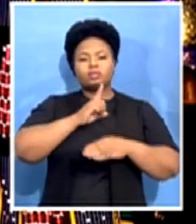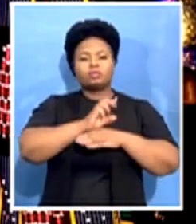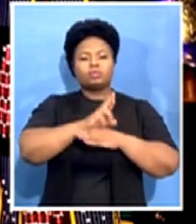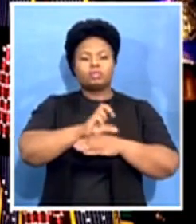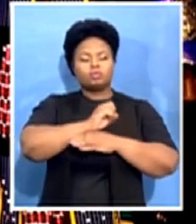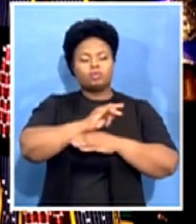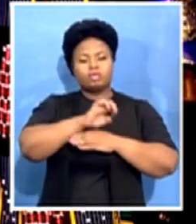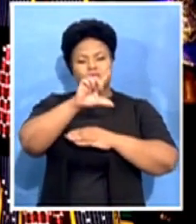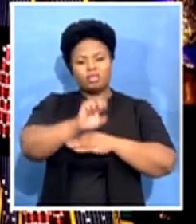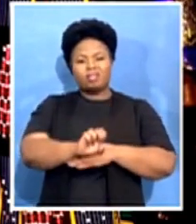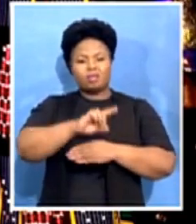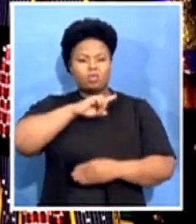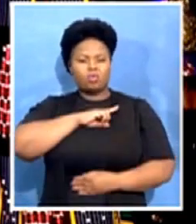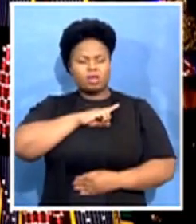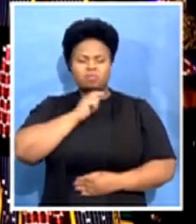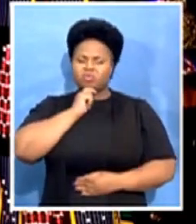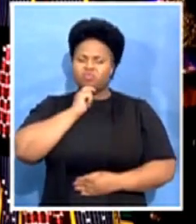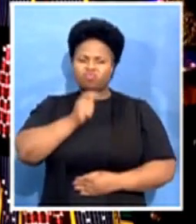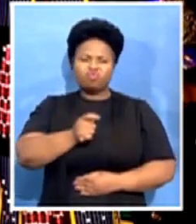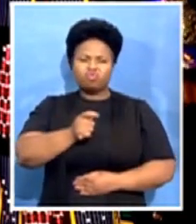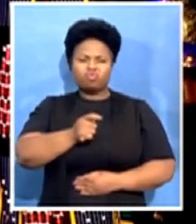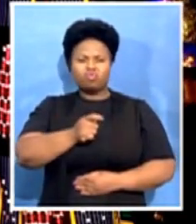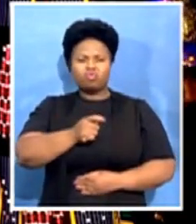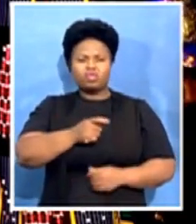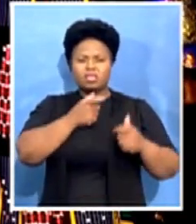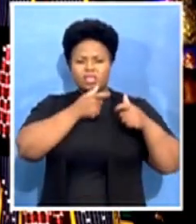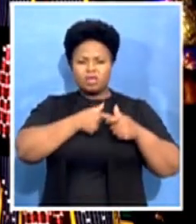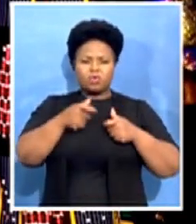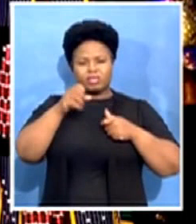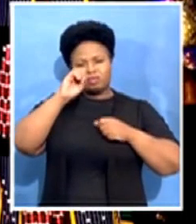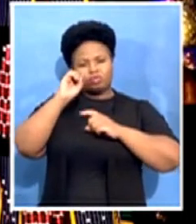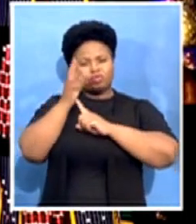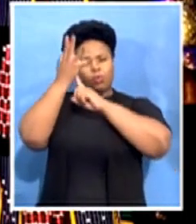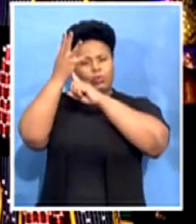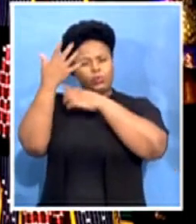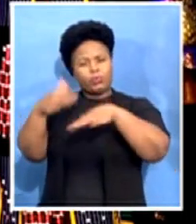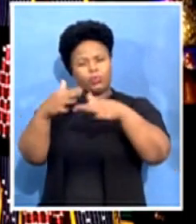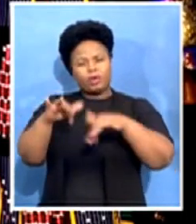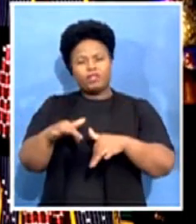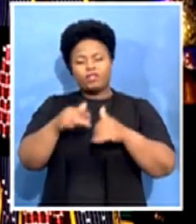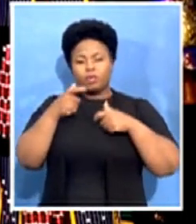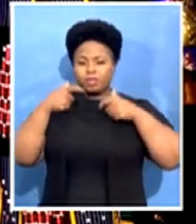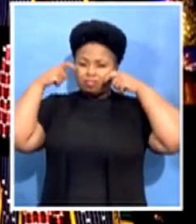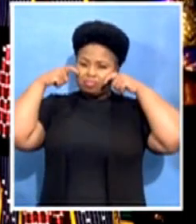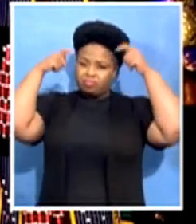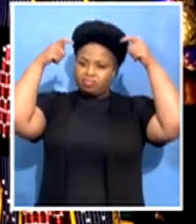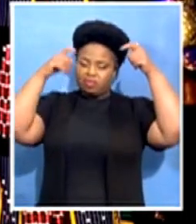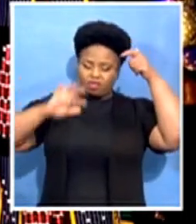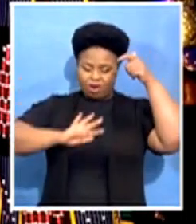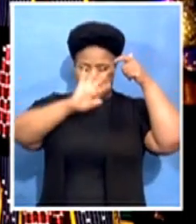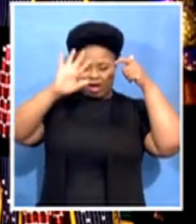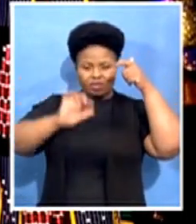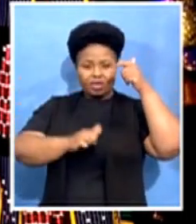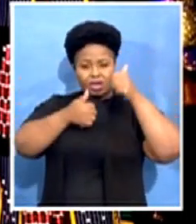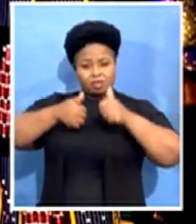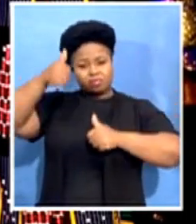on the crown of the heritage of this land. We thank her for placing our